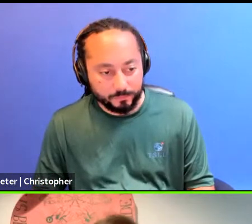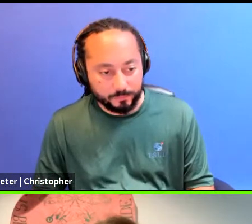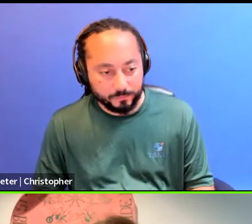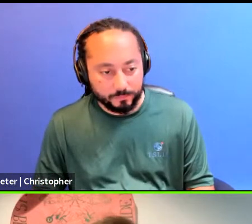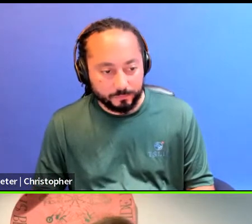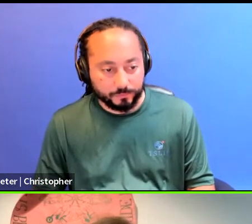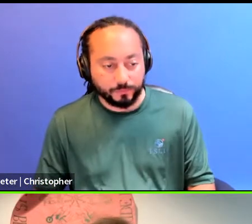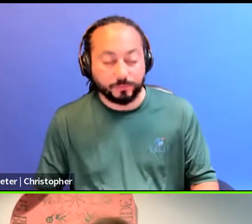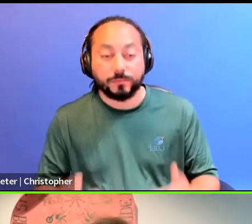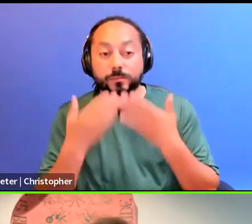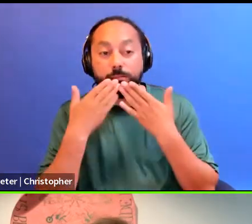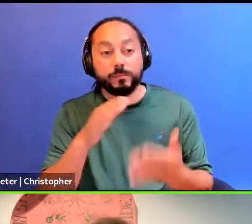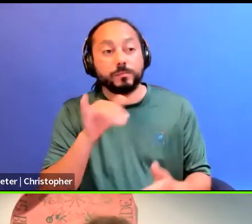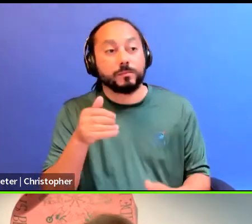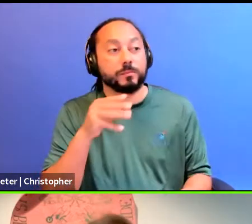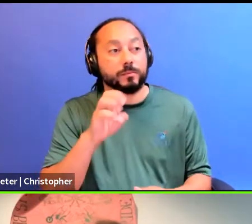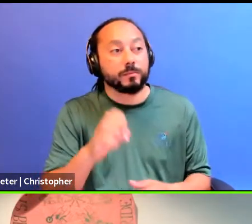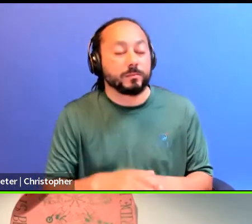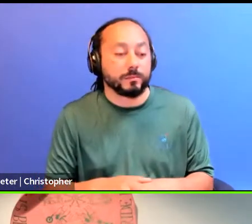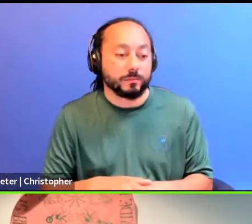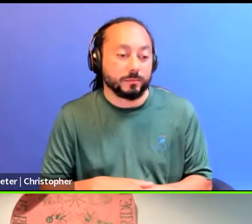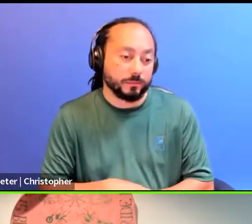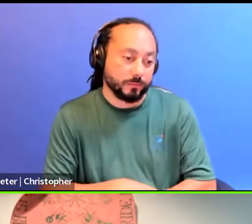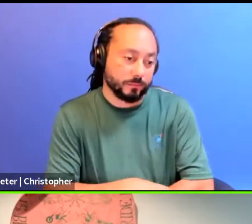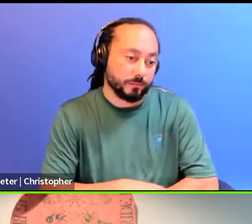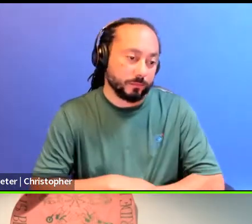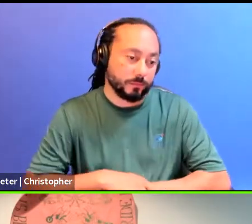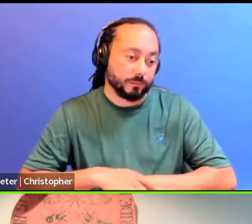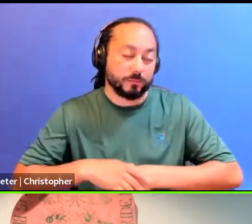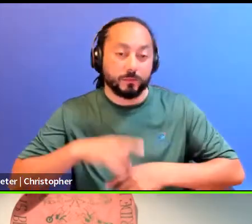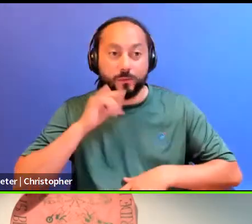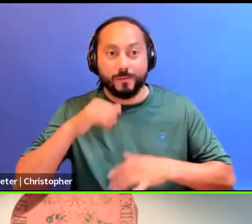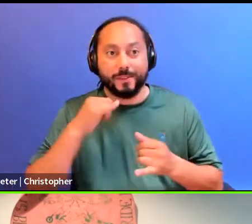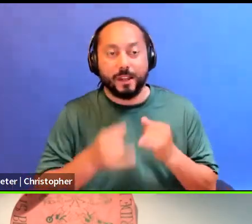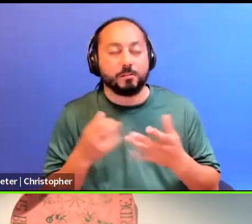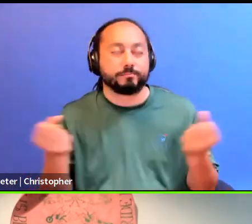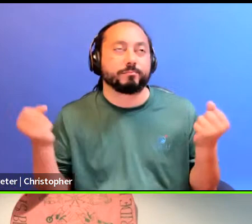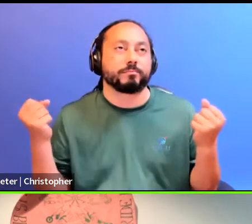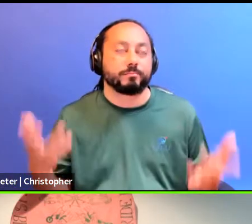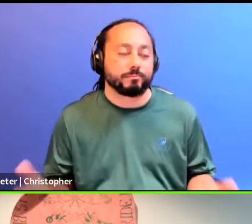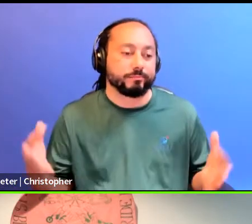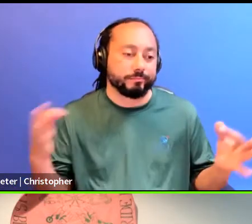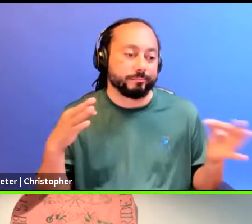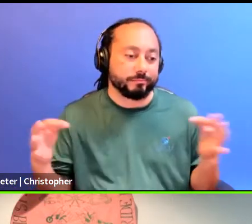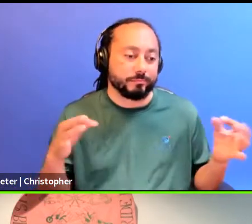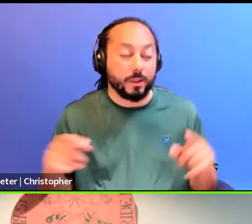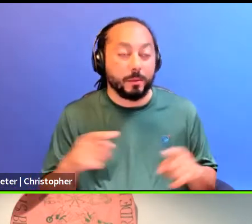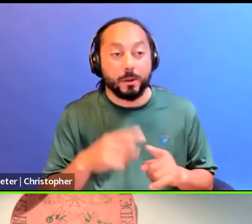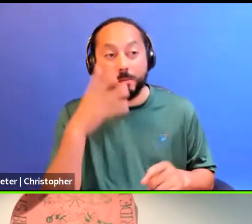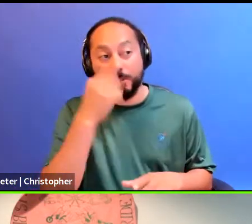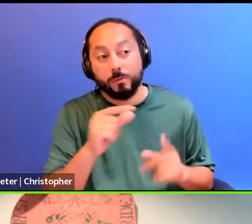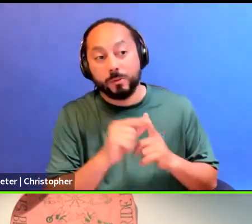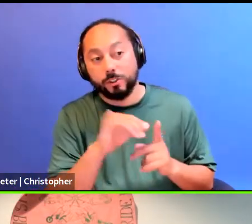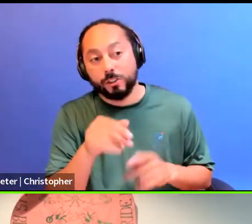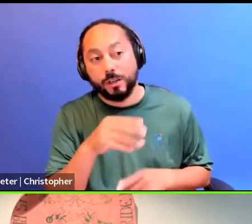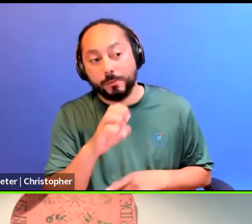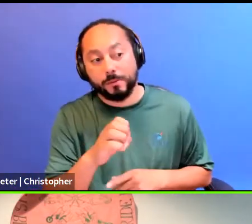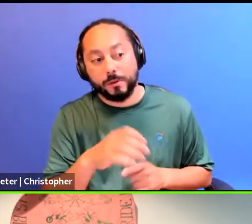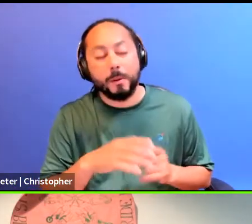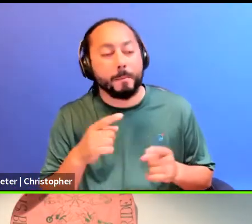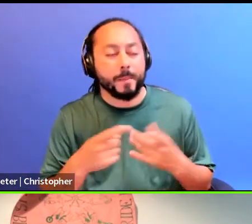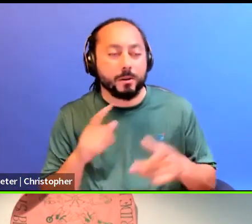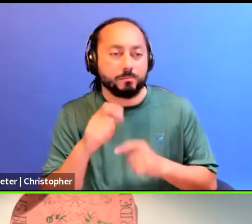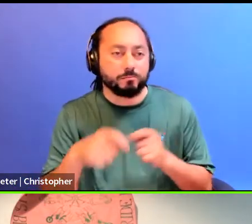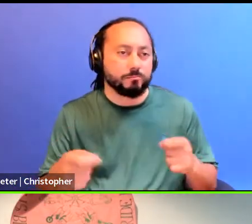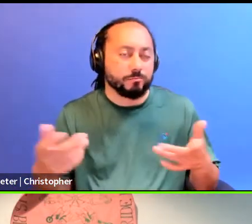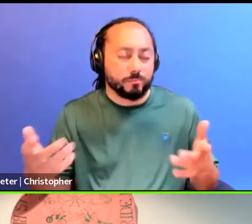Thanks so much, Jamie. I think the, you know, really just the last thing I would say, there's so much, and those are beautiful words, Jamie, but I think I would just, you know, close on a